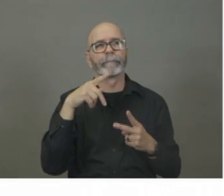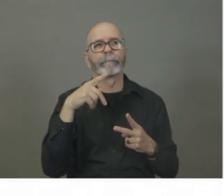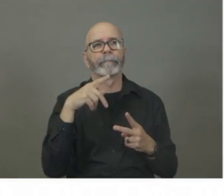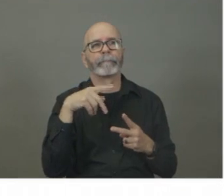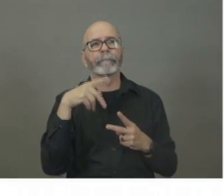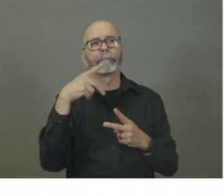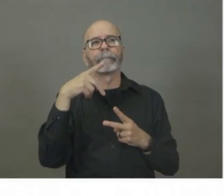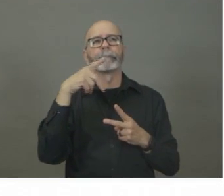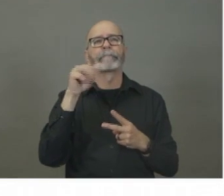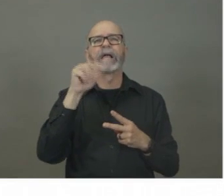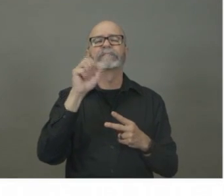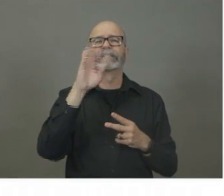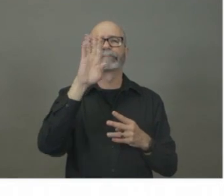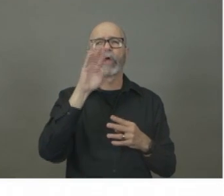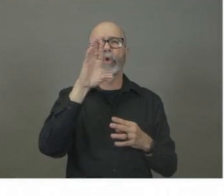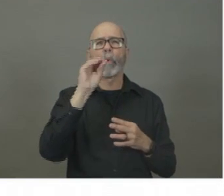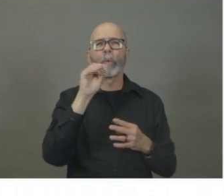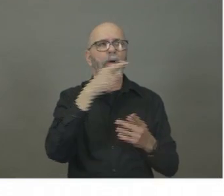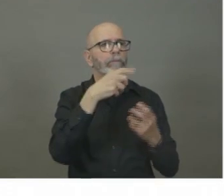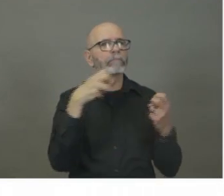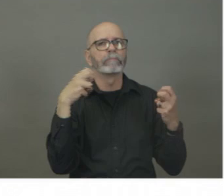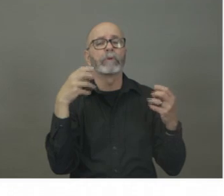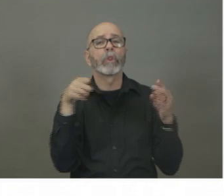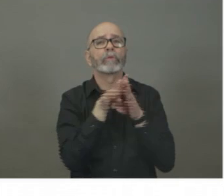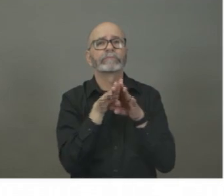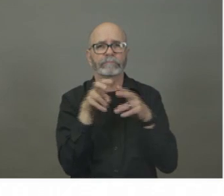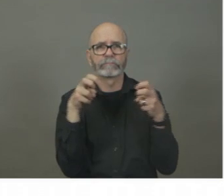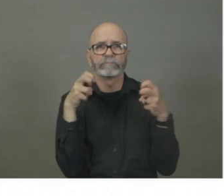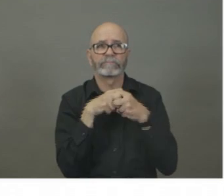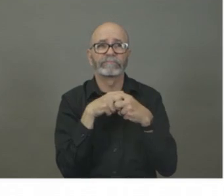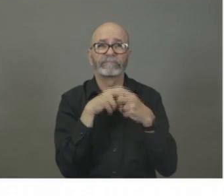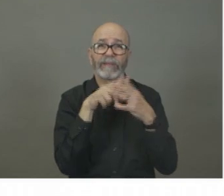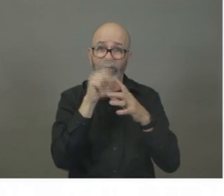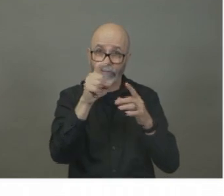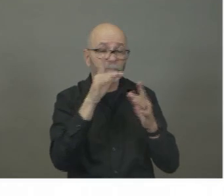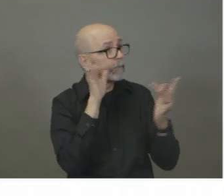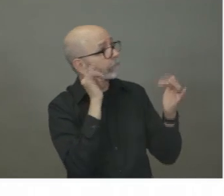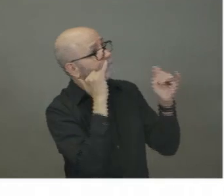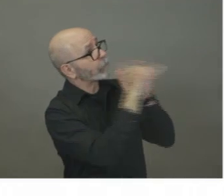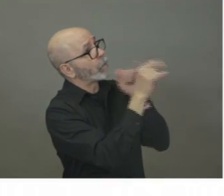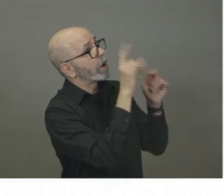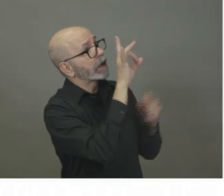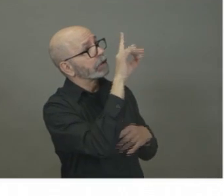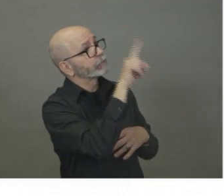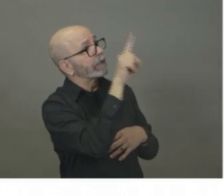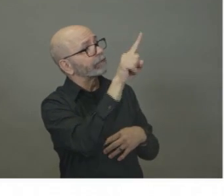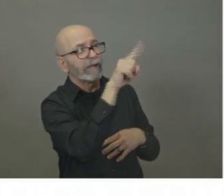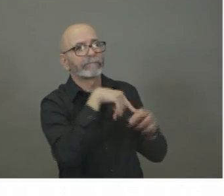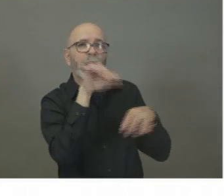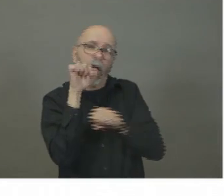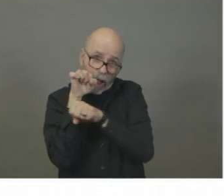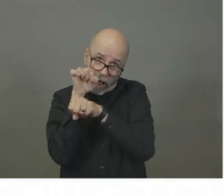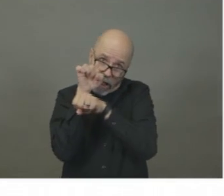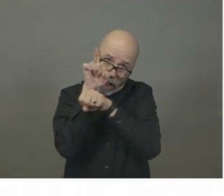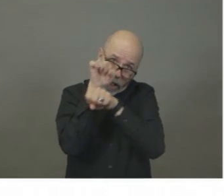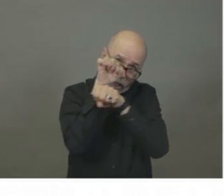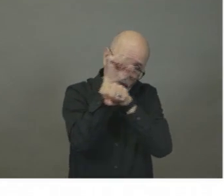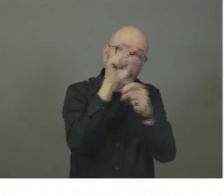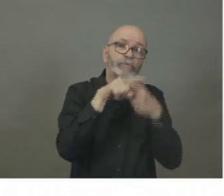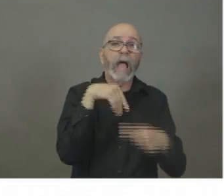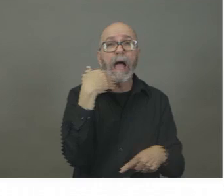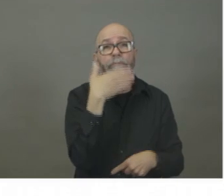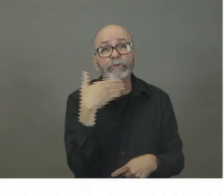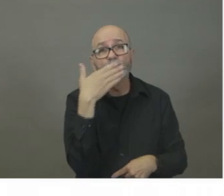Uh, are they to, uh, follow the 8-1-1 protocol and drive all the way to Amherst? Uh, Martin, they are to call 8-1-1 and the healthcare